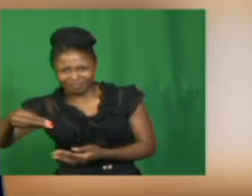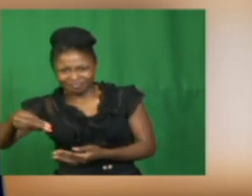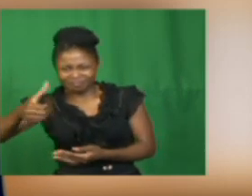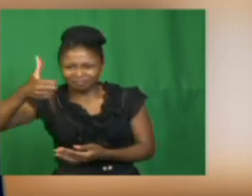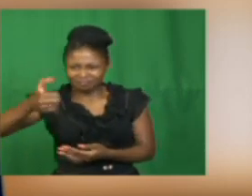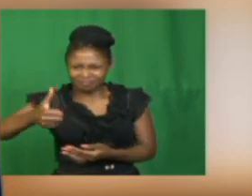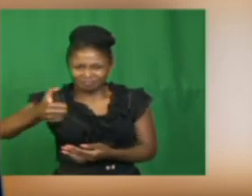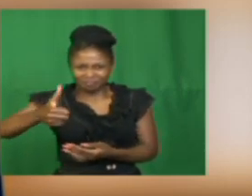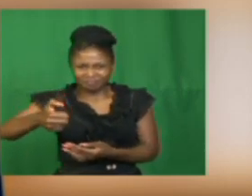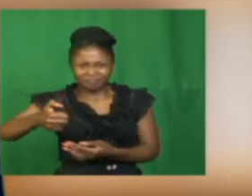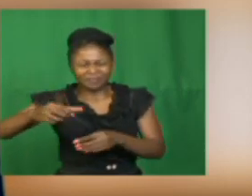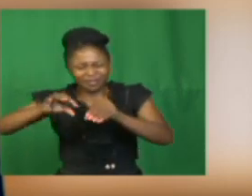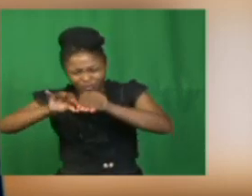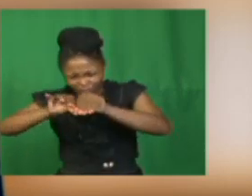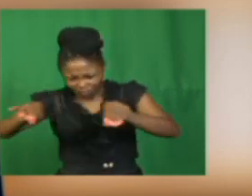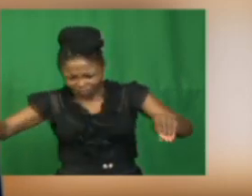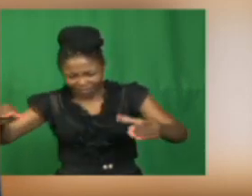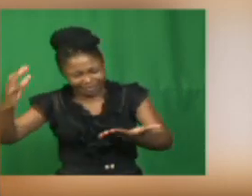paper, and a ruler.